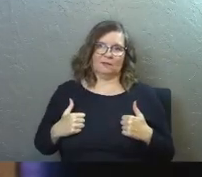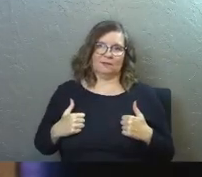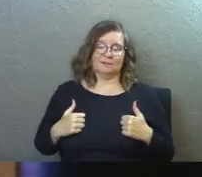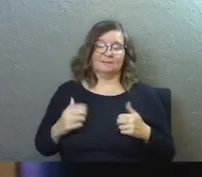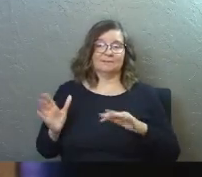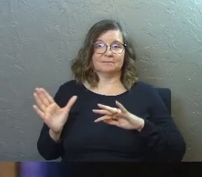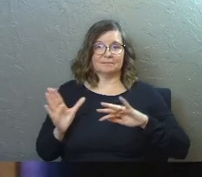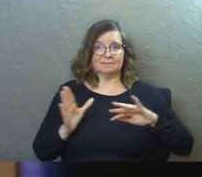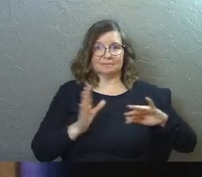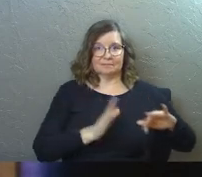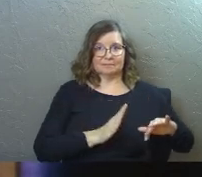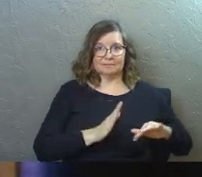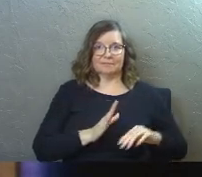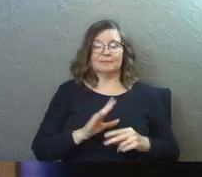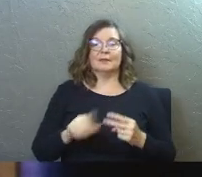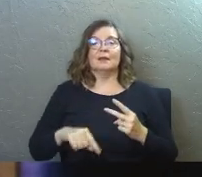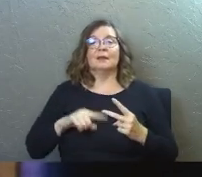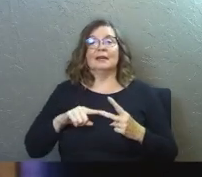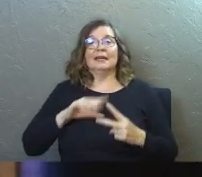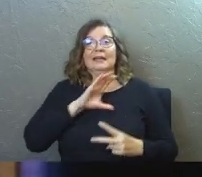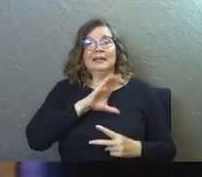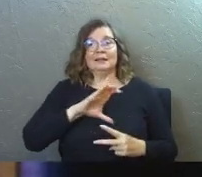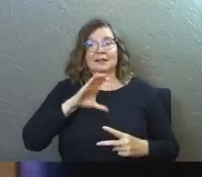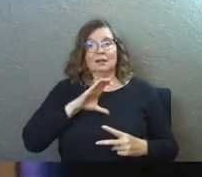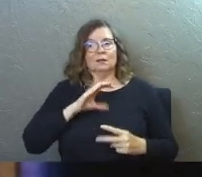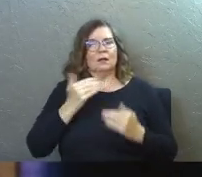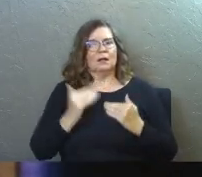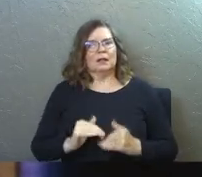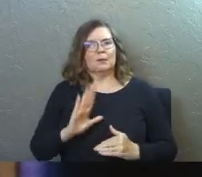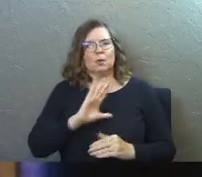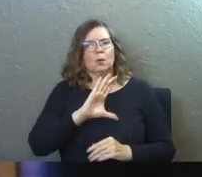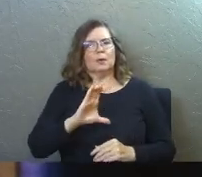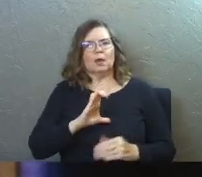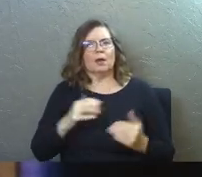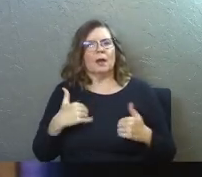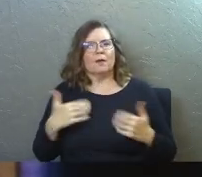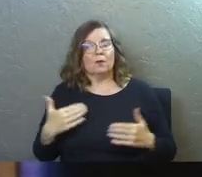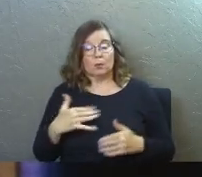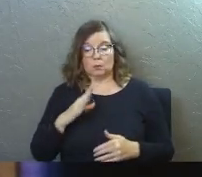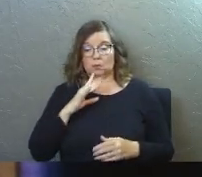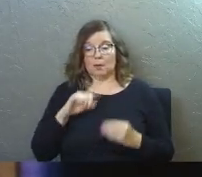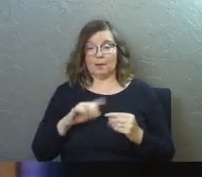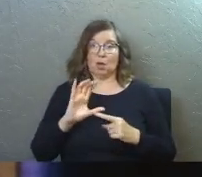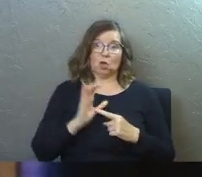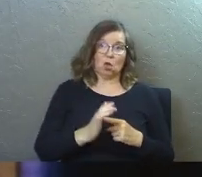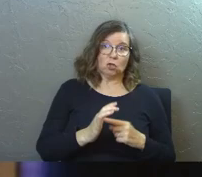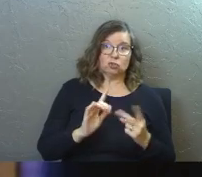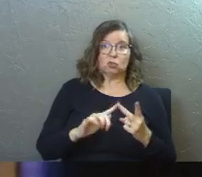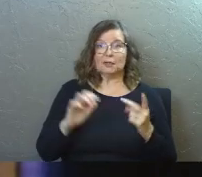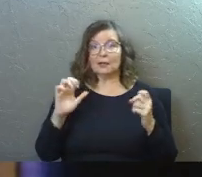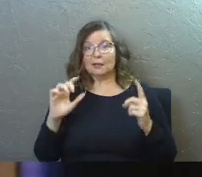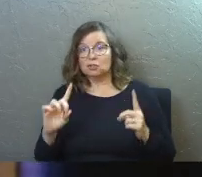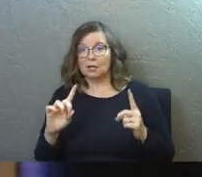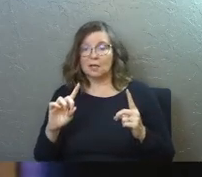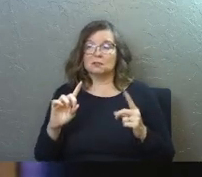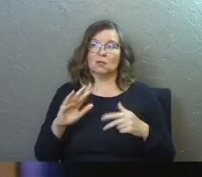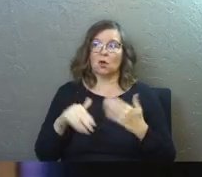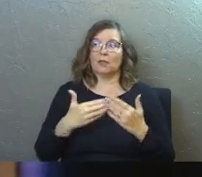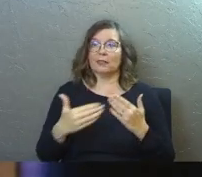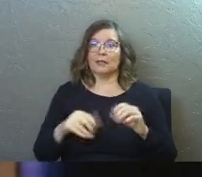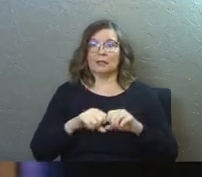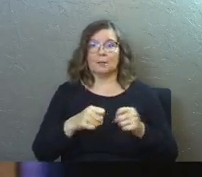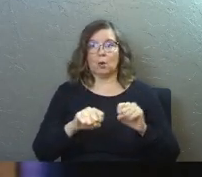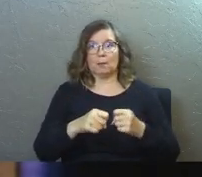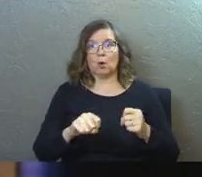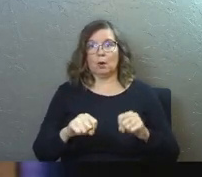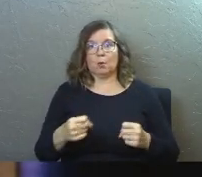character. Well, what limitations do you have in your character? We talked before about culture and education and all the things that